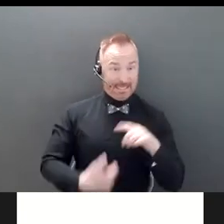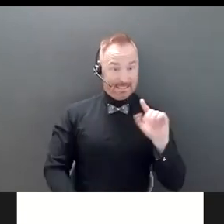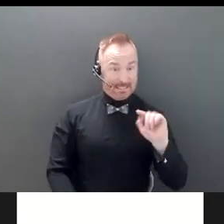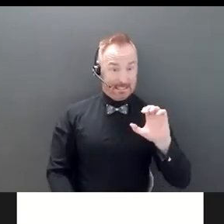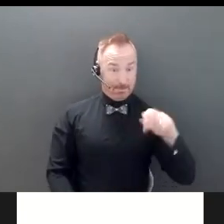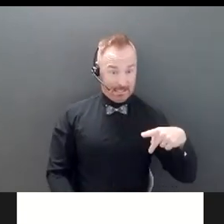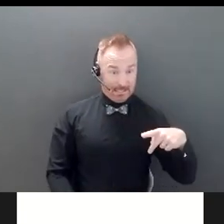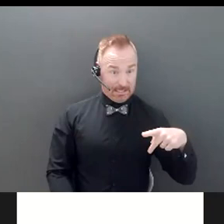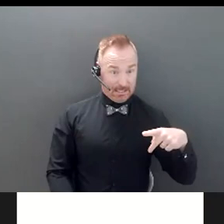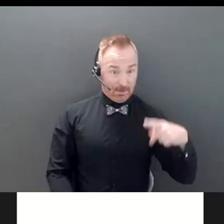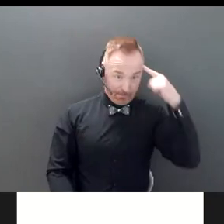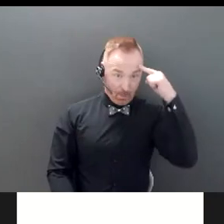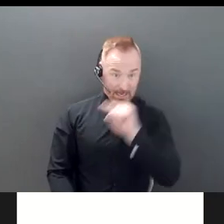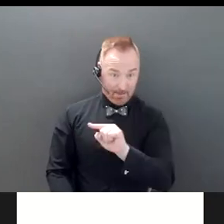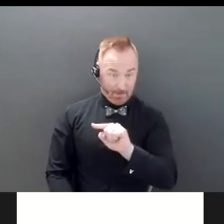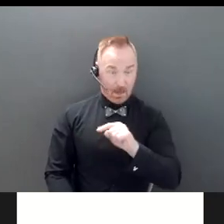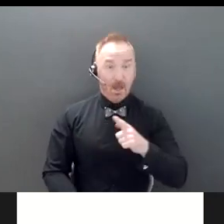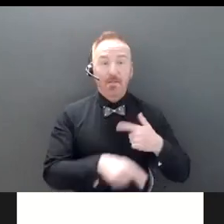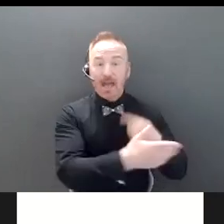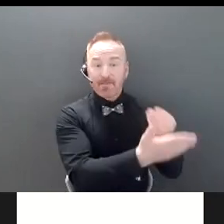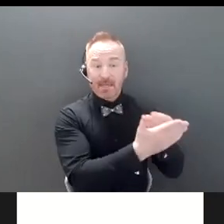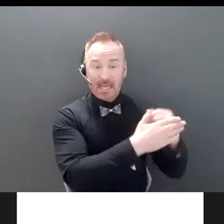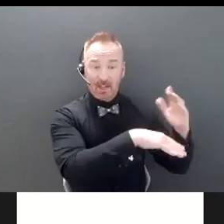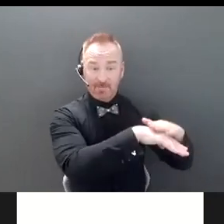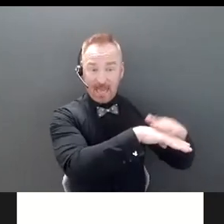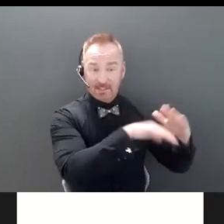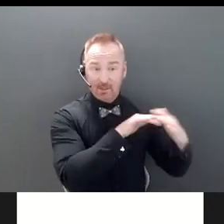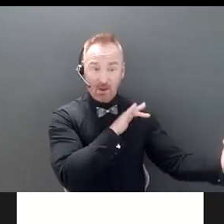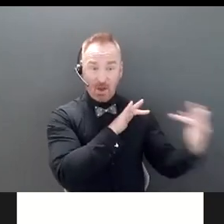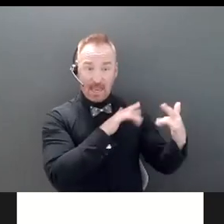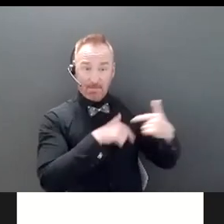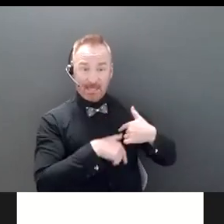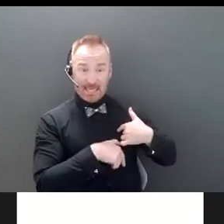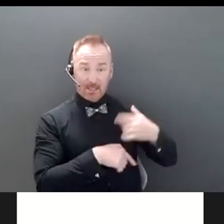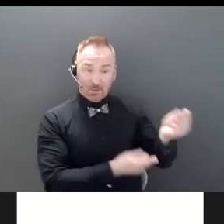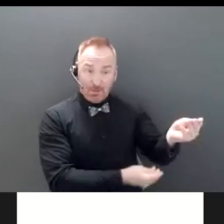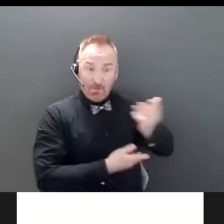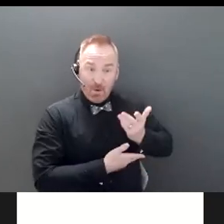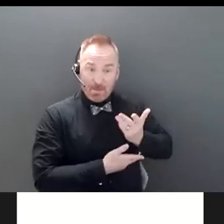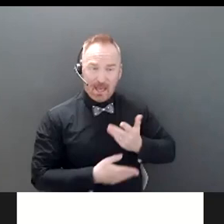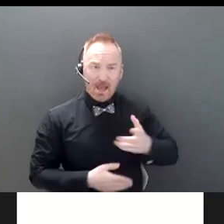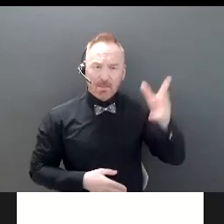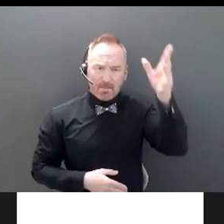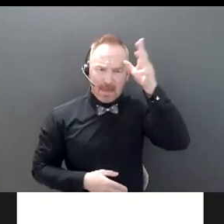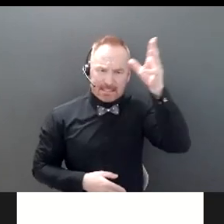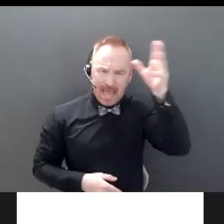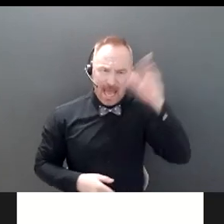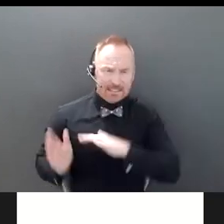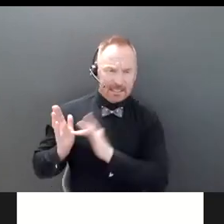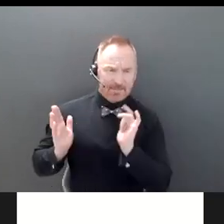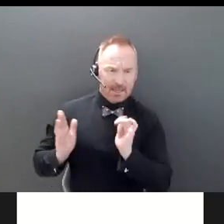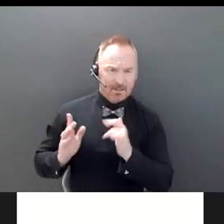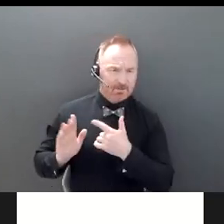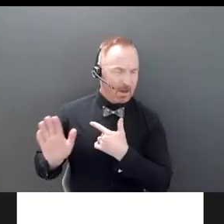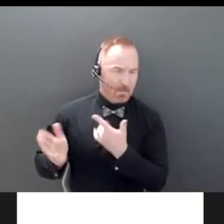advisor about, you know, him being financially abused by somebody, then, you know, I surely would take it upon myself to make